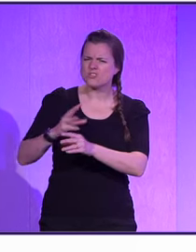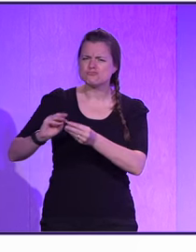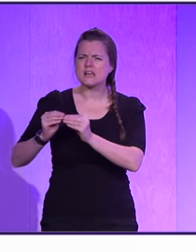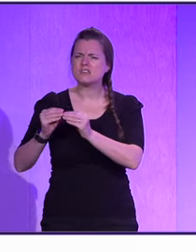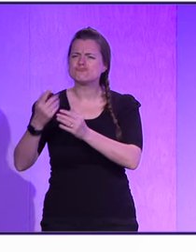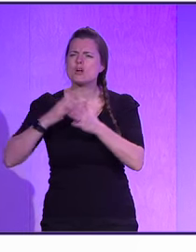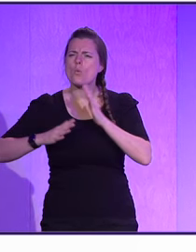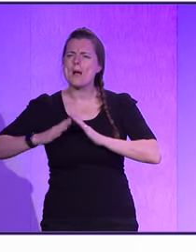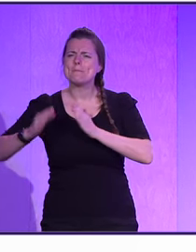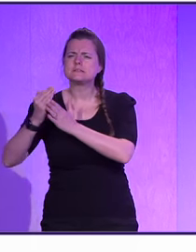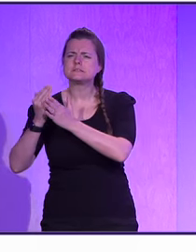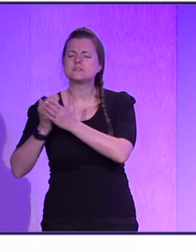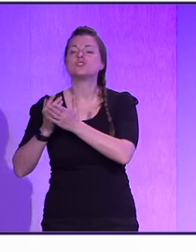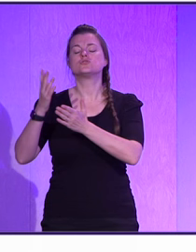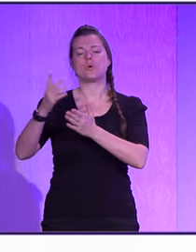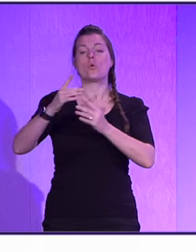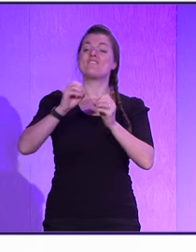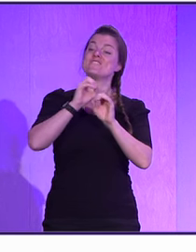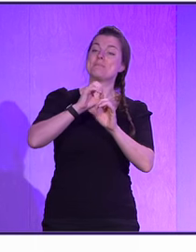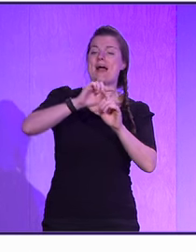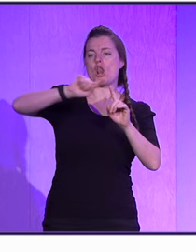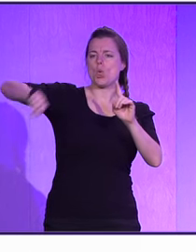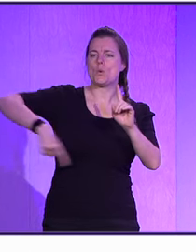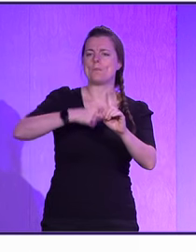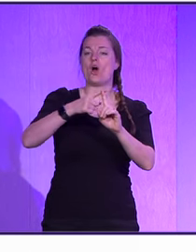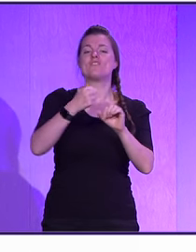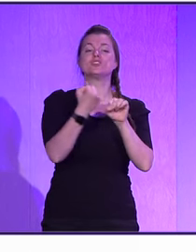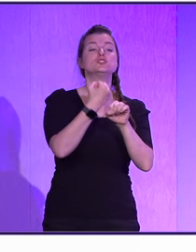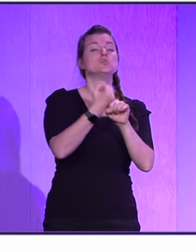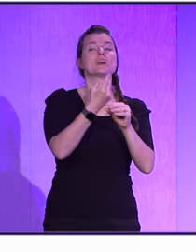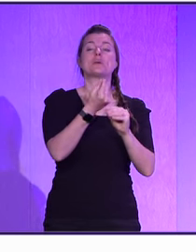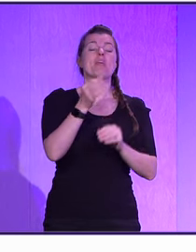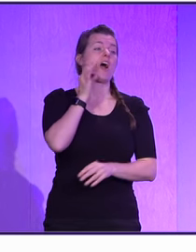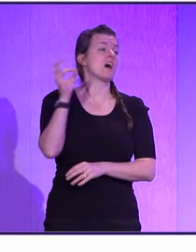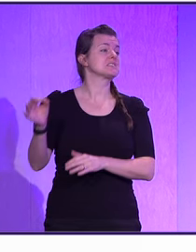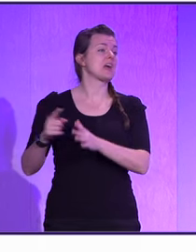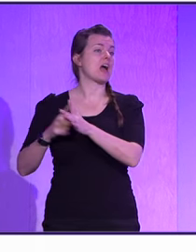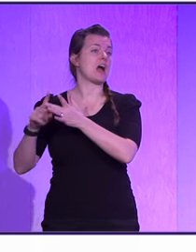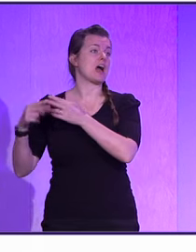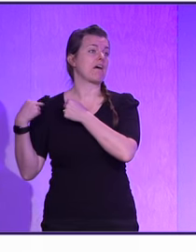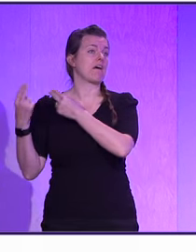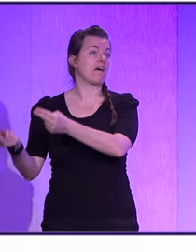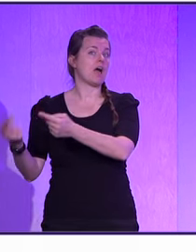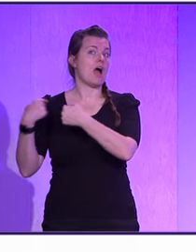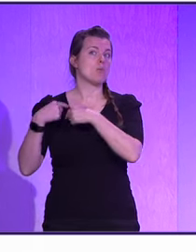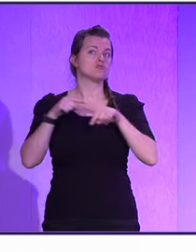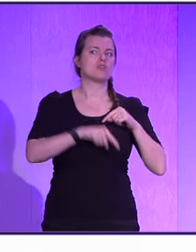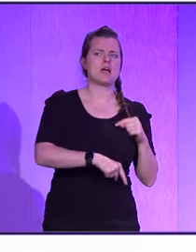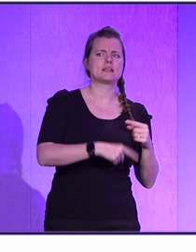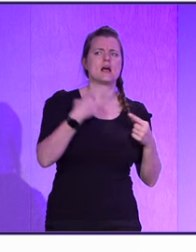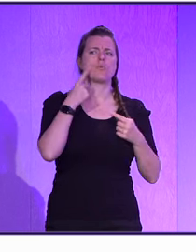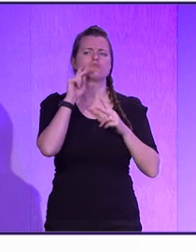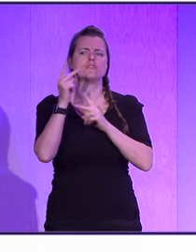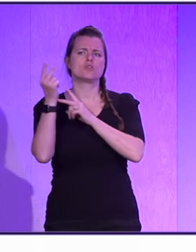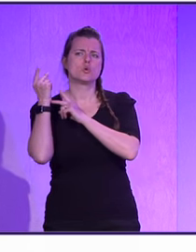create the requirements? So I'm in this feedback loop of doing something, just asking the AI to do something. I'll try